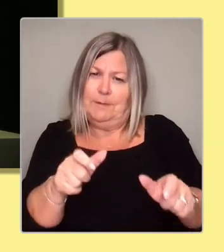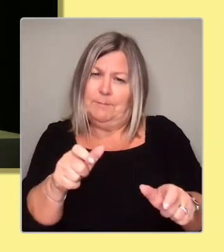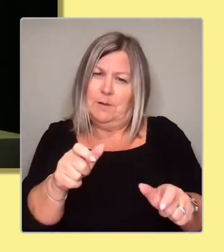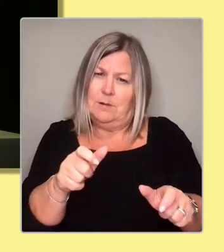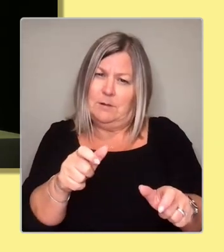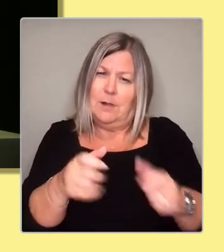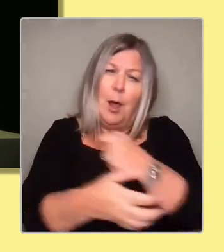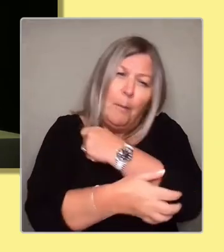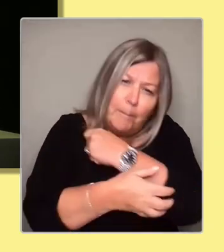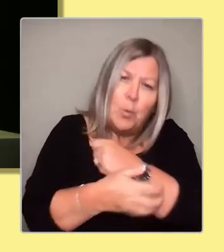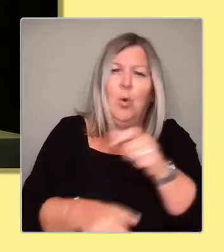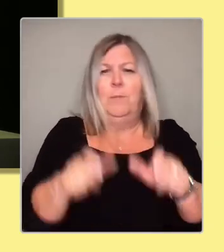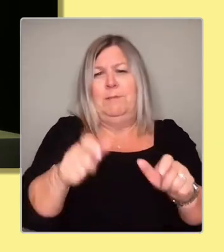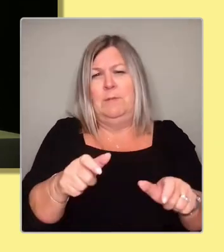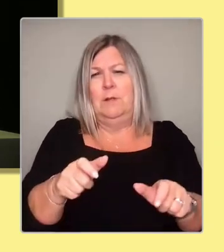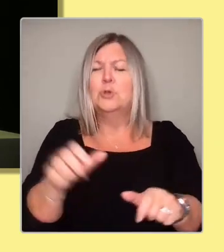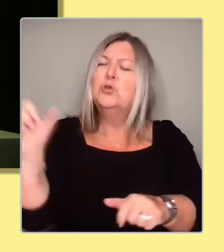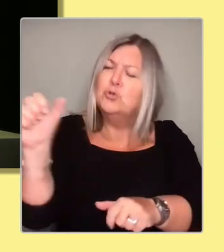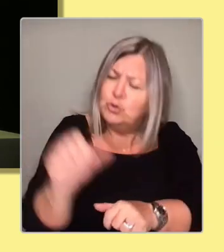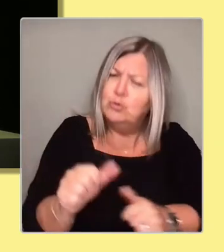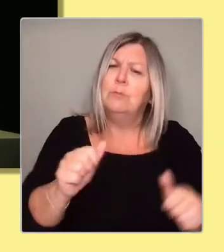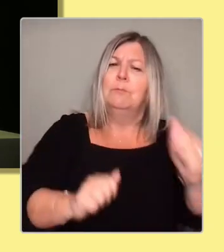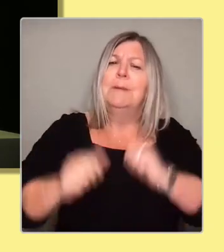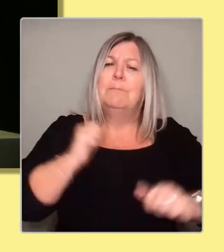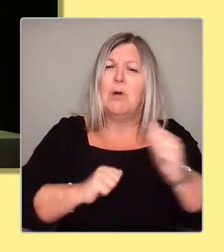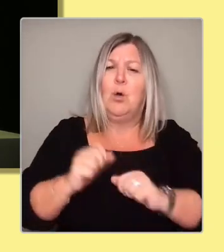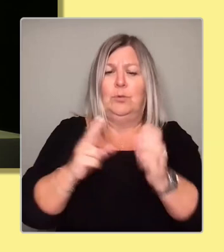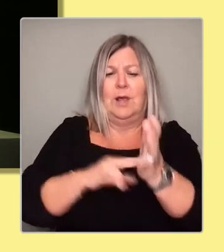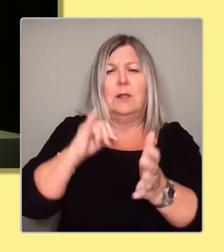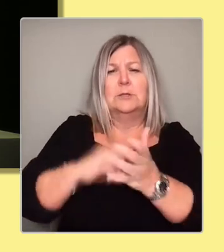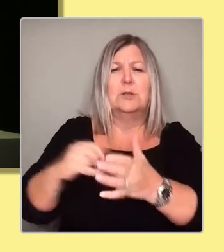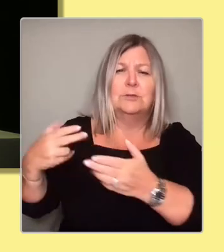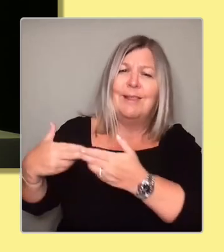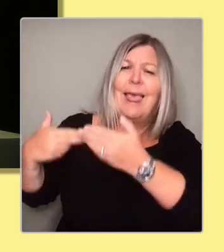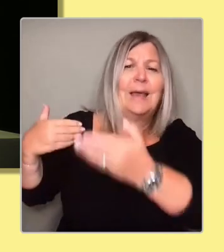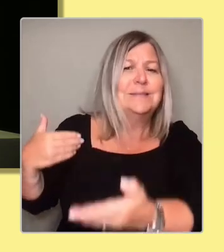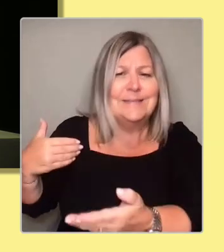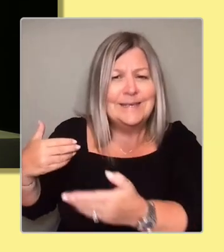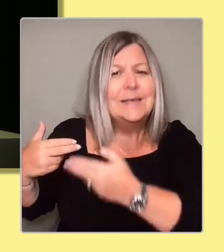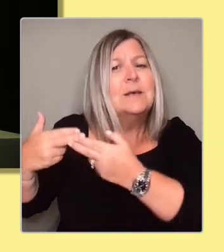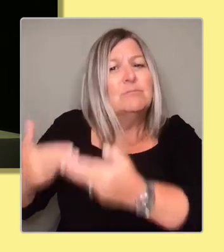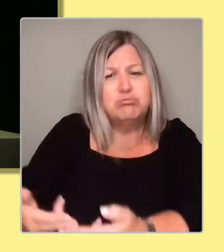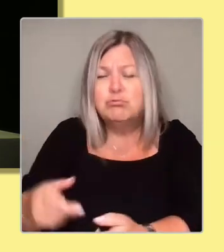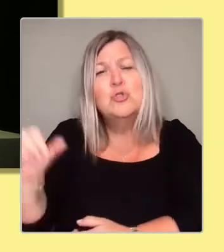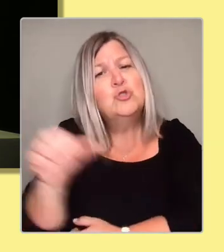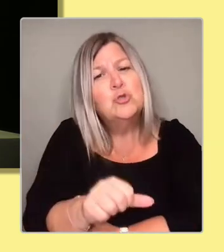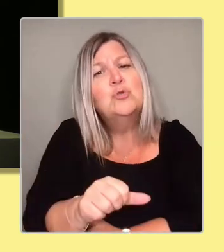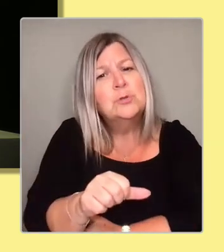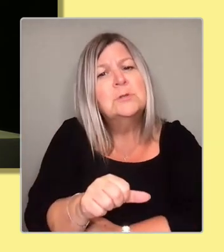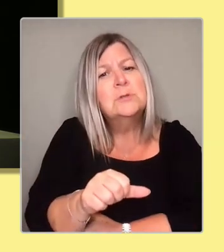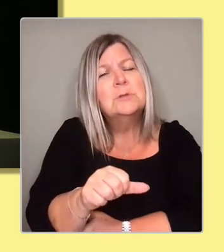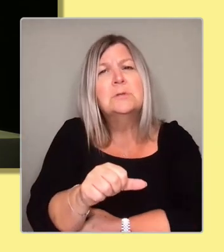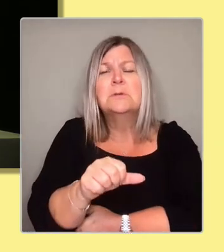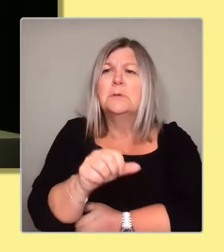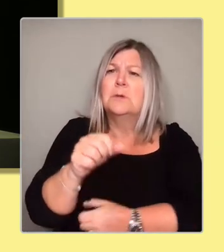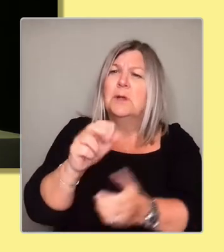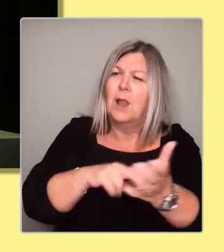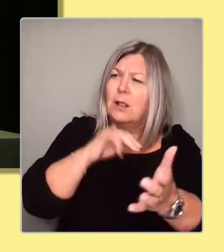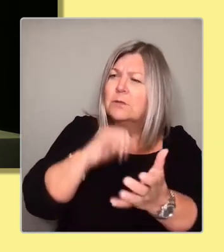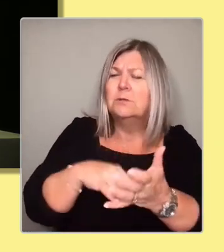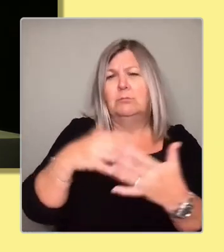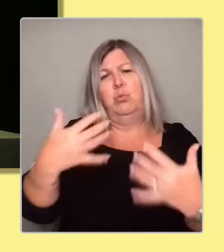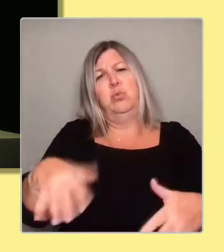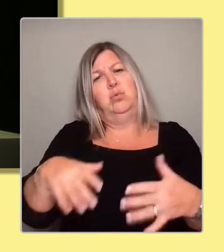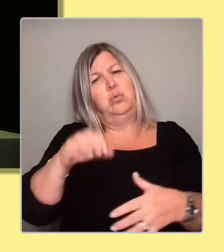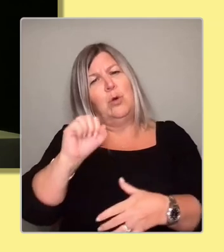Sturgeon because she has done an incredible job for our movement, for our party, and for our country. So on my behalf,